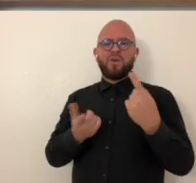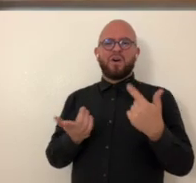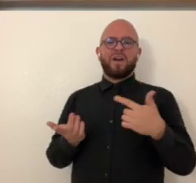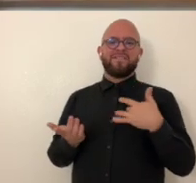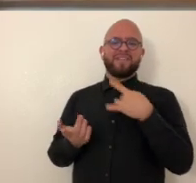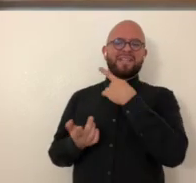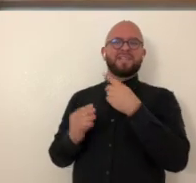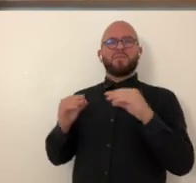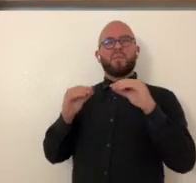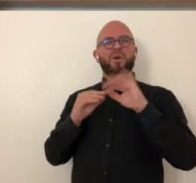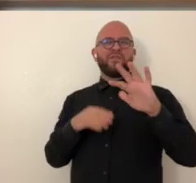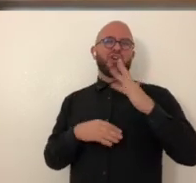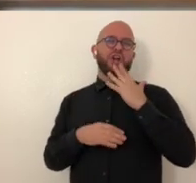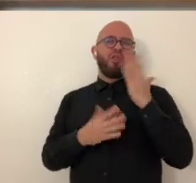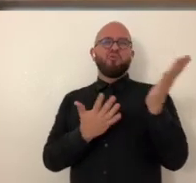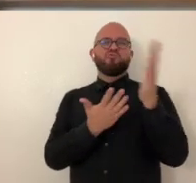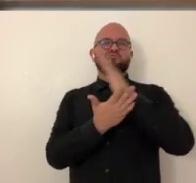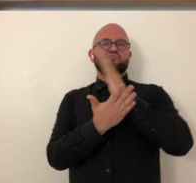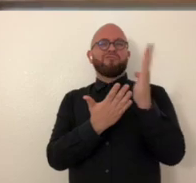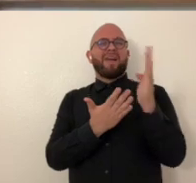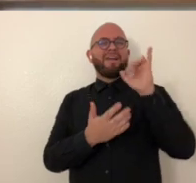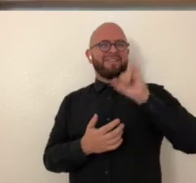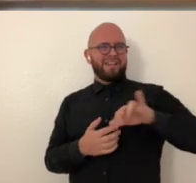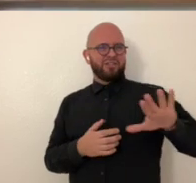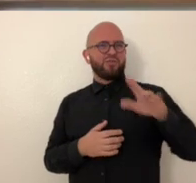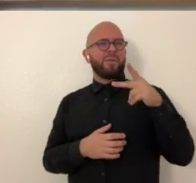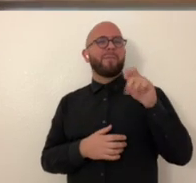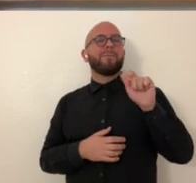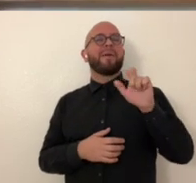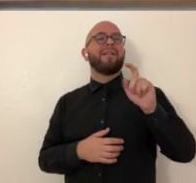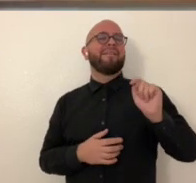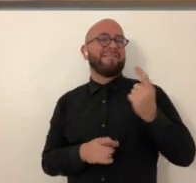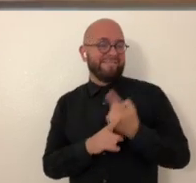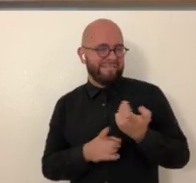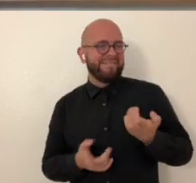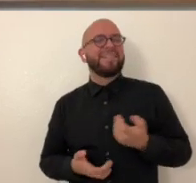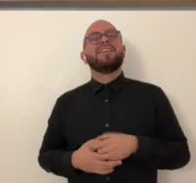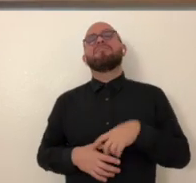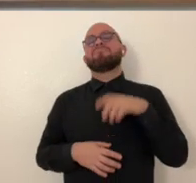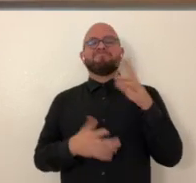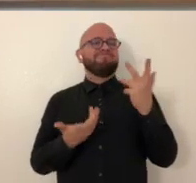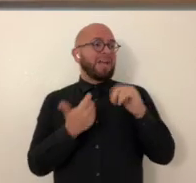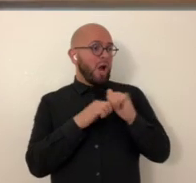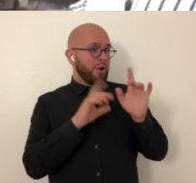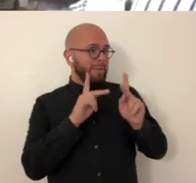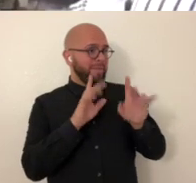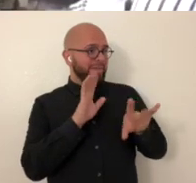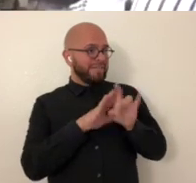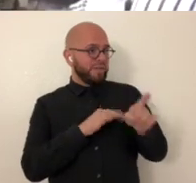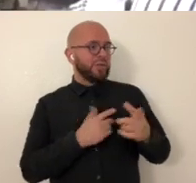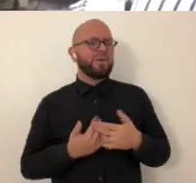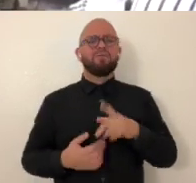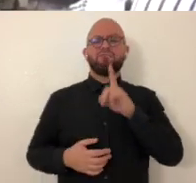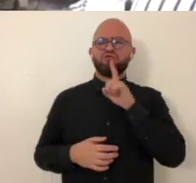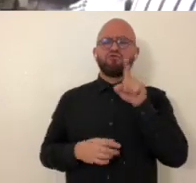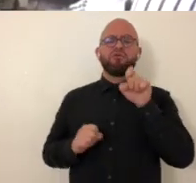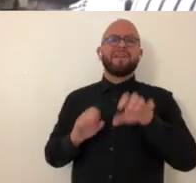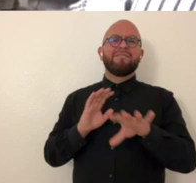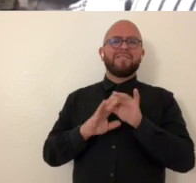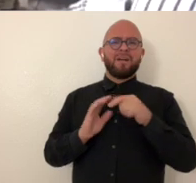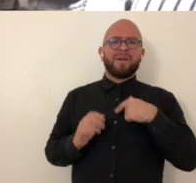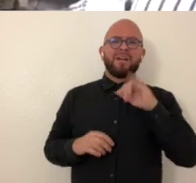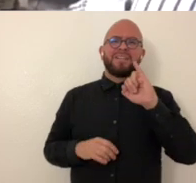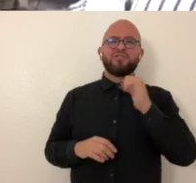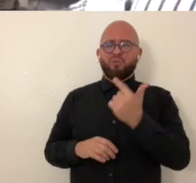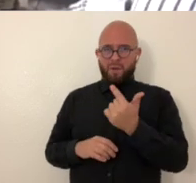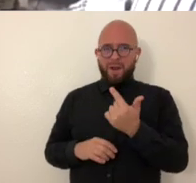from the pieces that i have seen um that looks like more of your color range that's your palette yeah so how can people